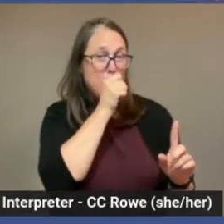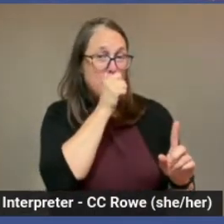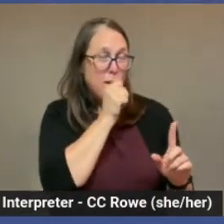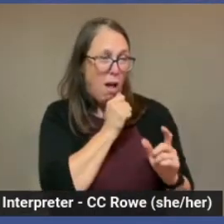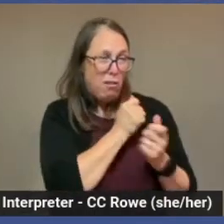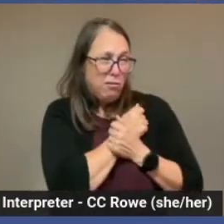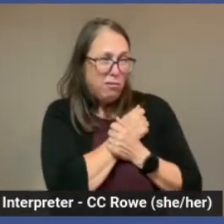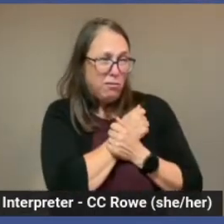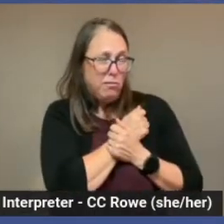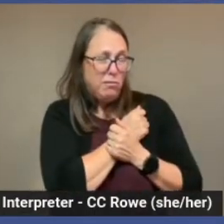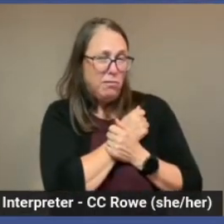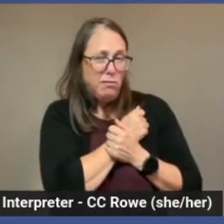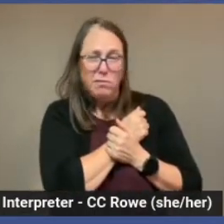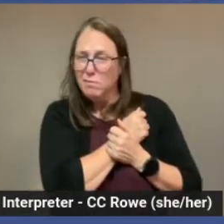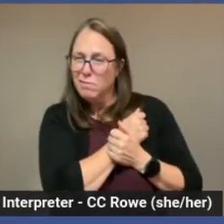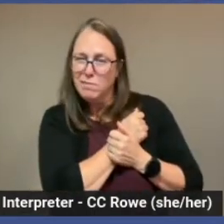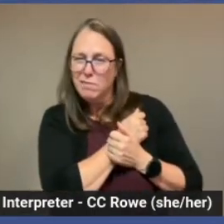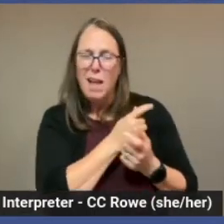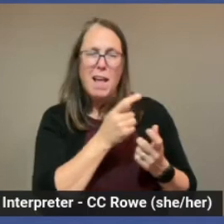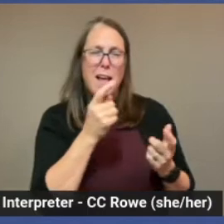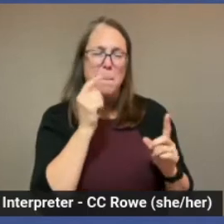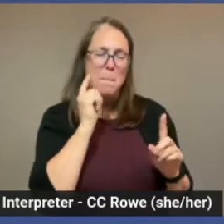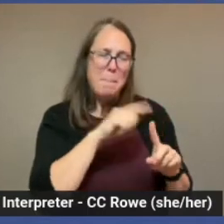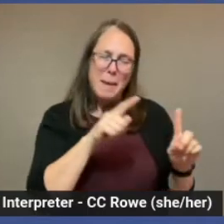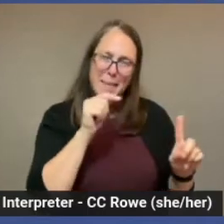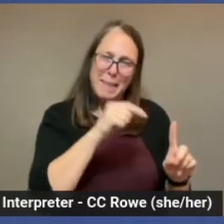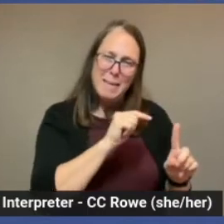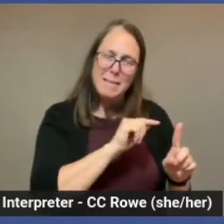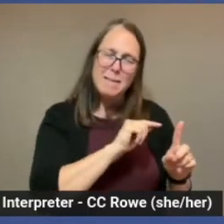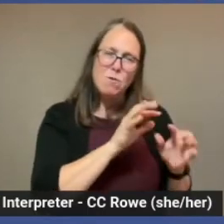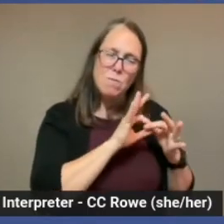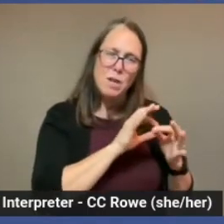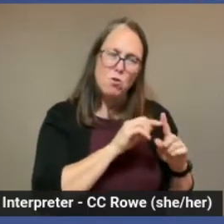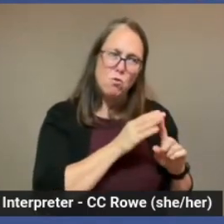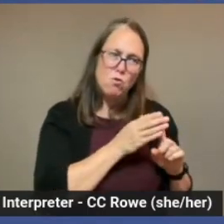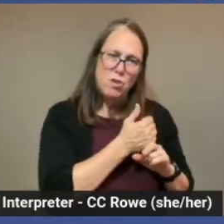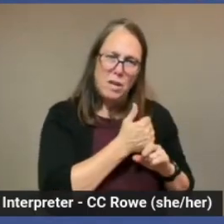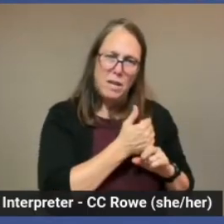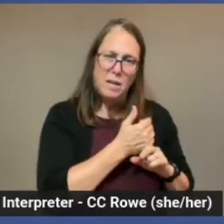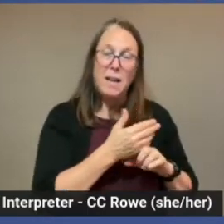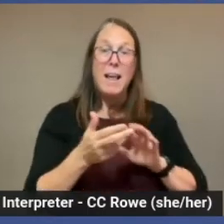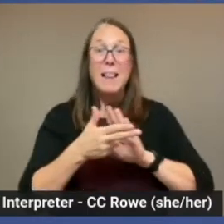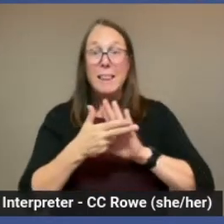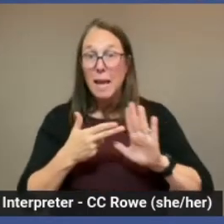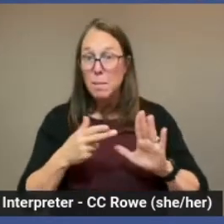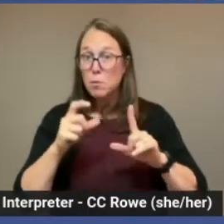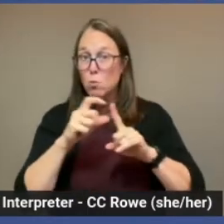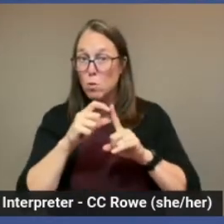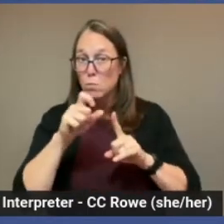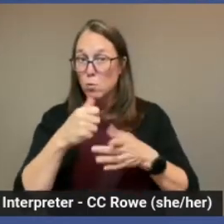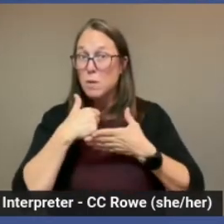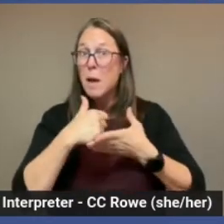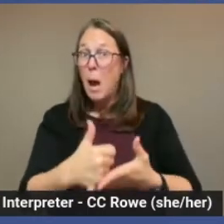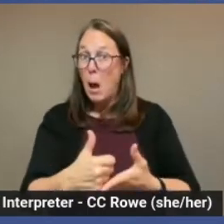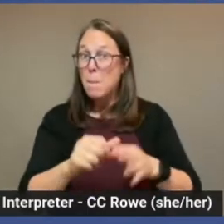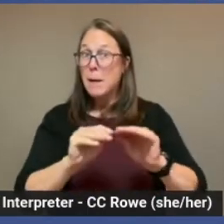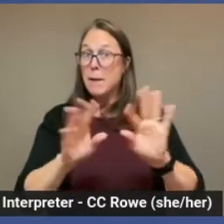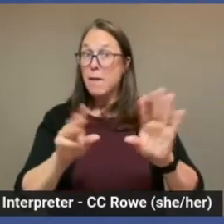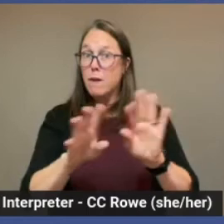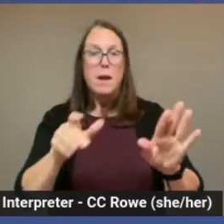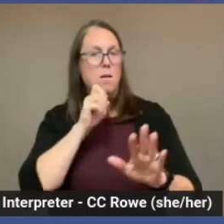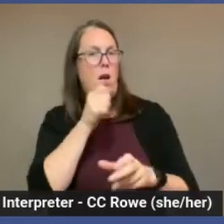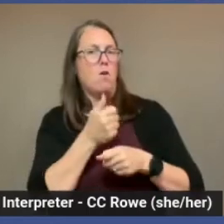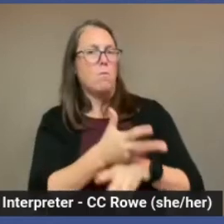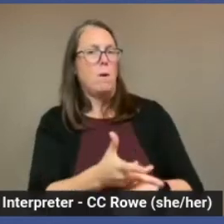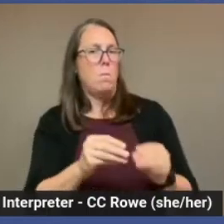tolerance, is about cheating. Labels and terms are supposed to help, not confuse.